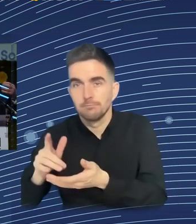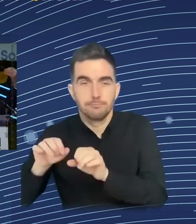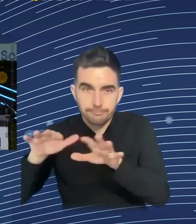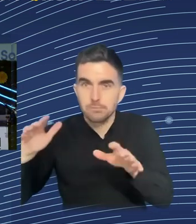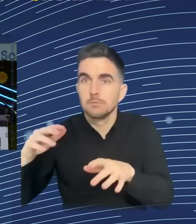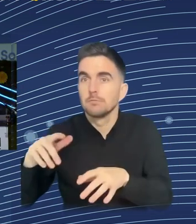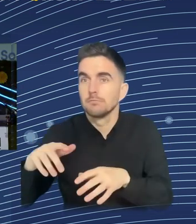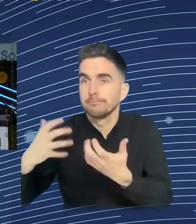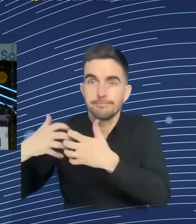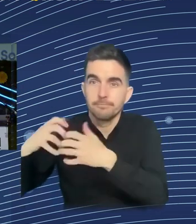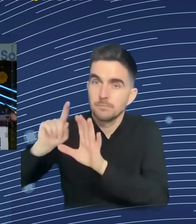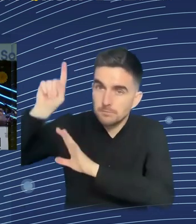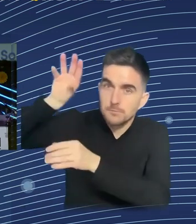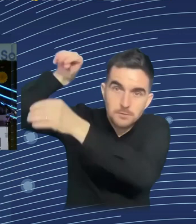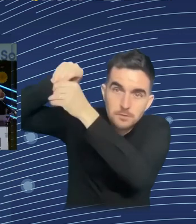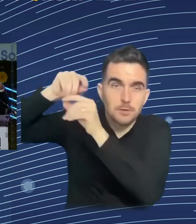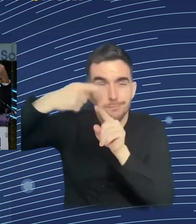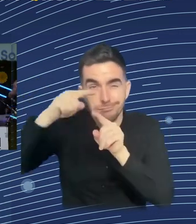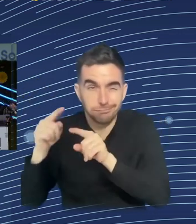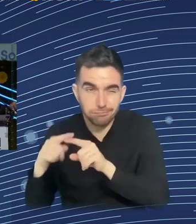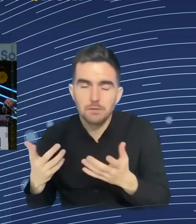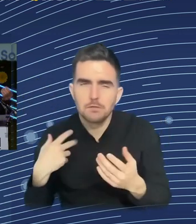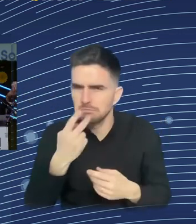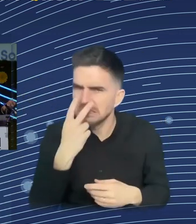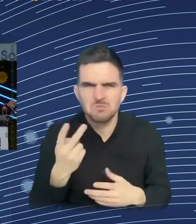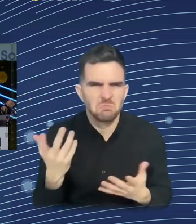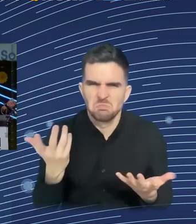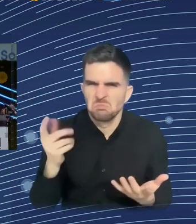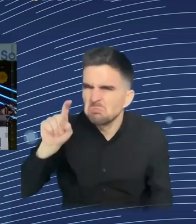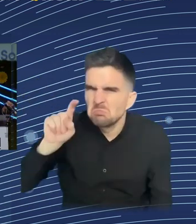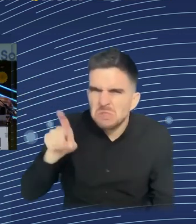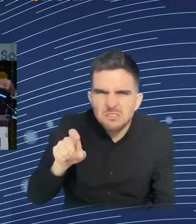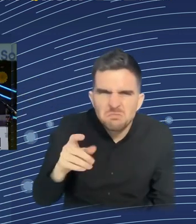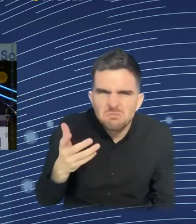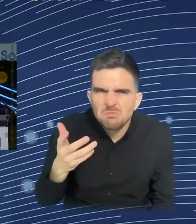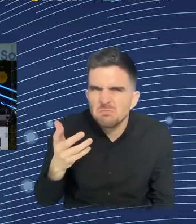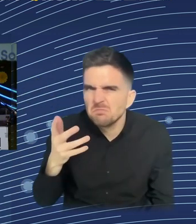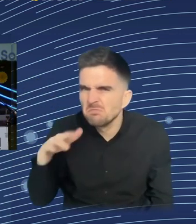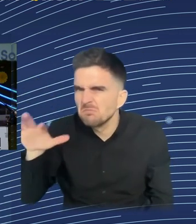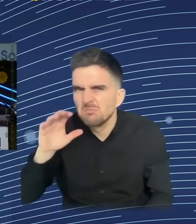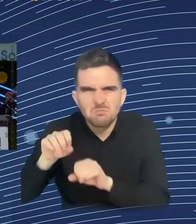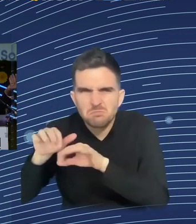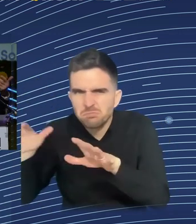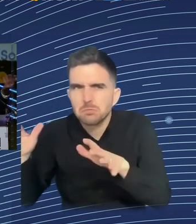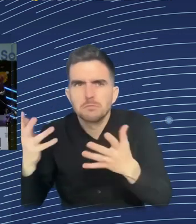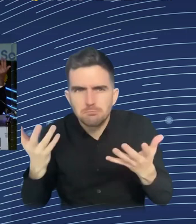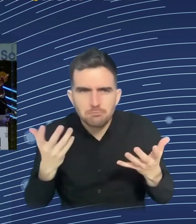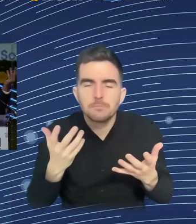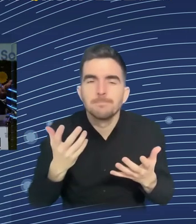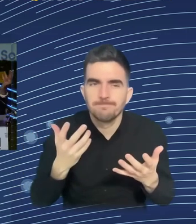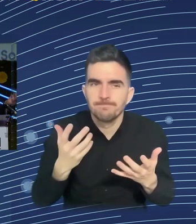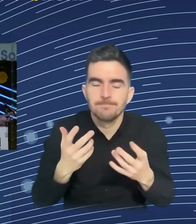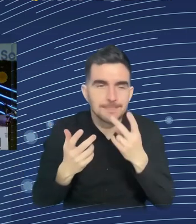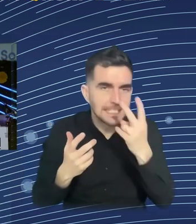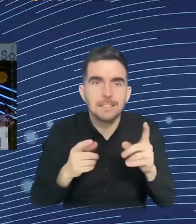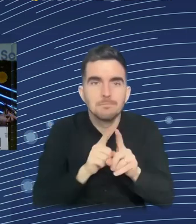documents than typewriters, much better filing and storage of information than we had before. But that is not measured